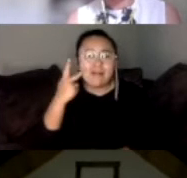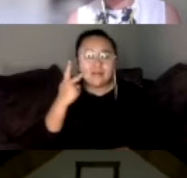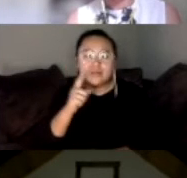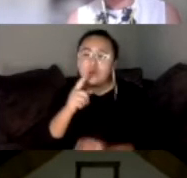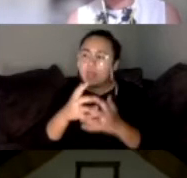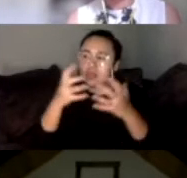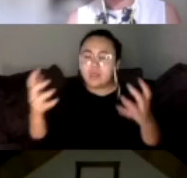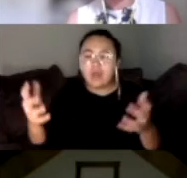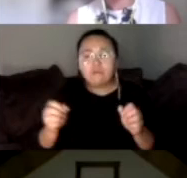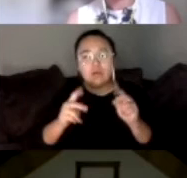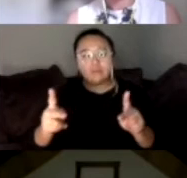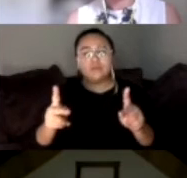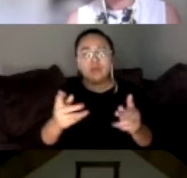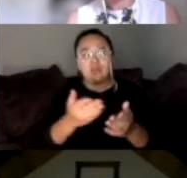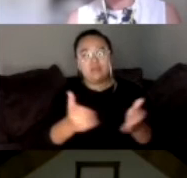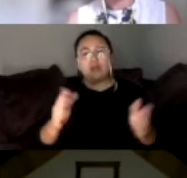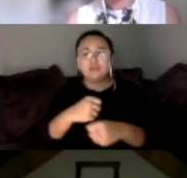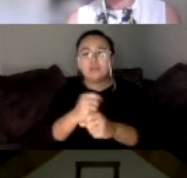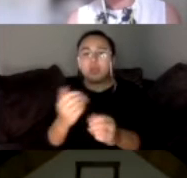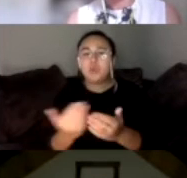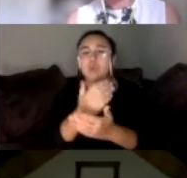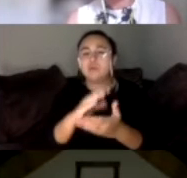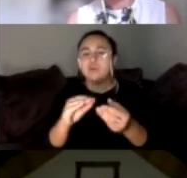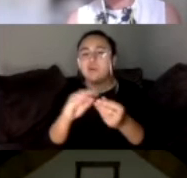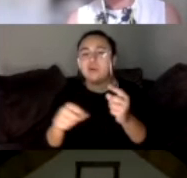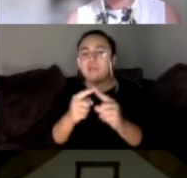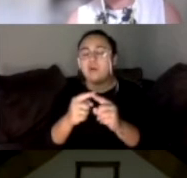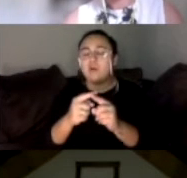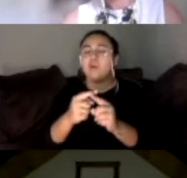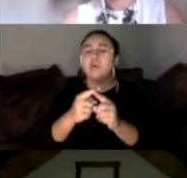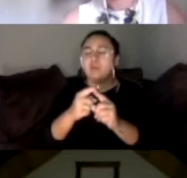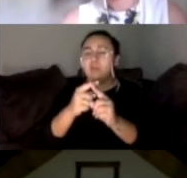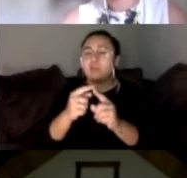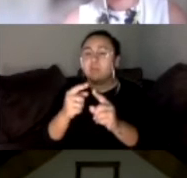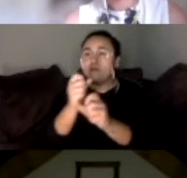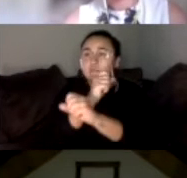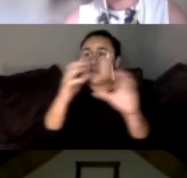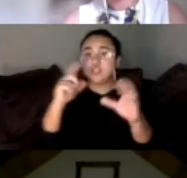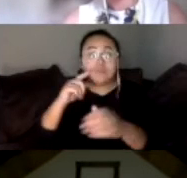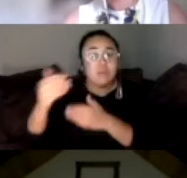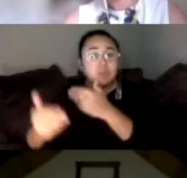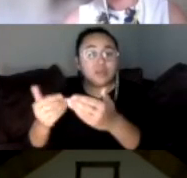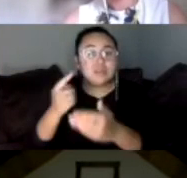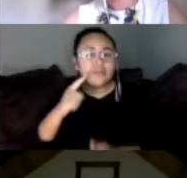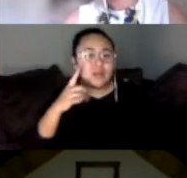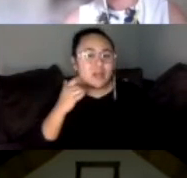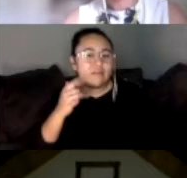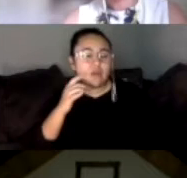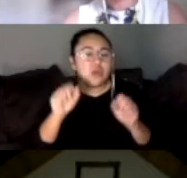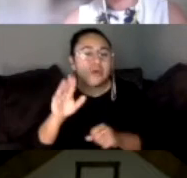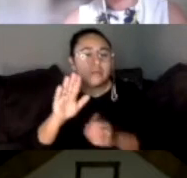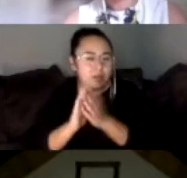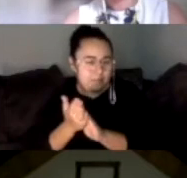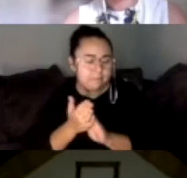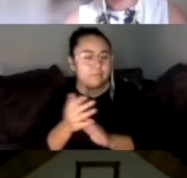to create a new narrative about what the progressive vision of the future for California could be. And with that, I will turn it over